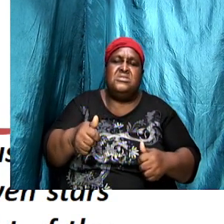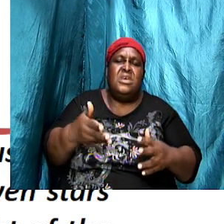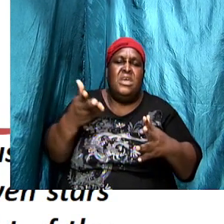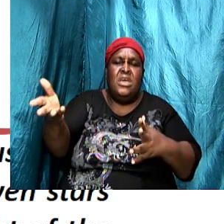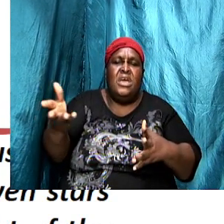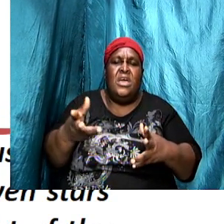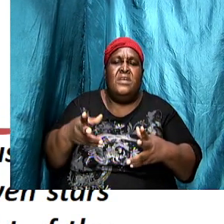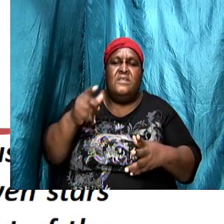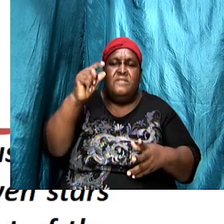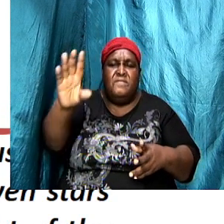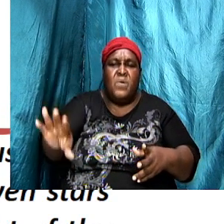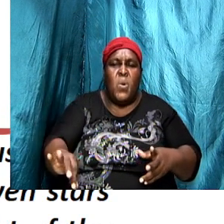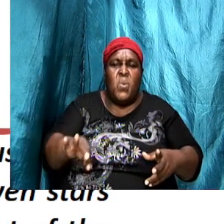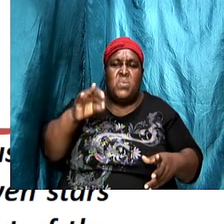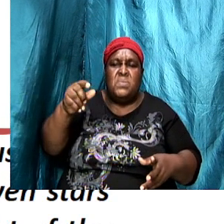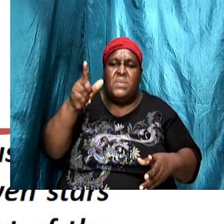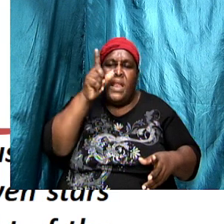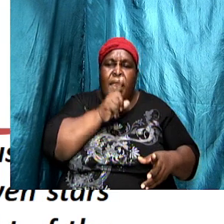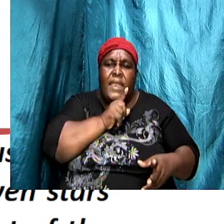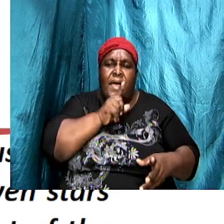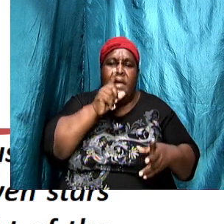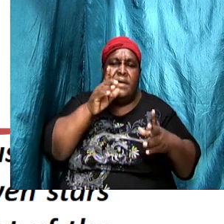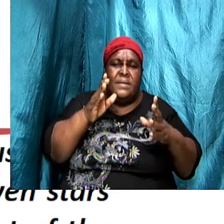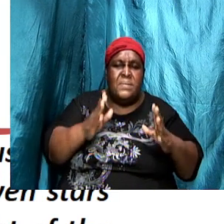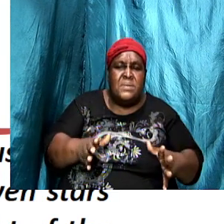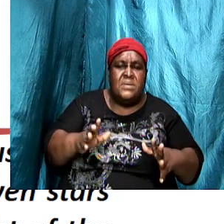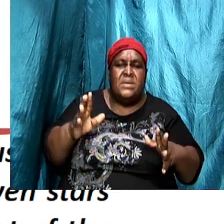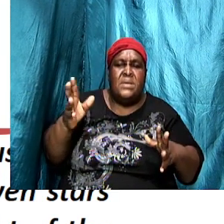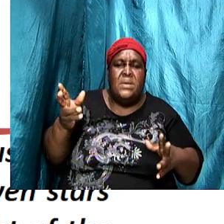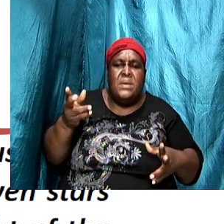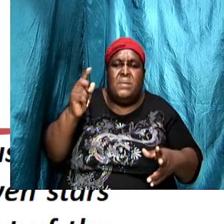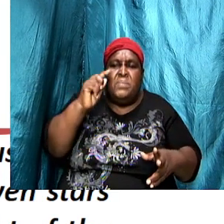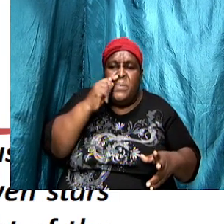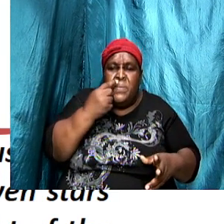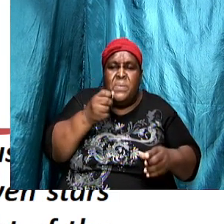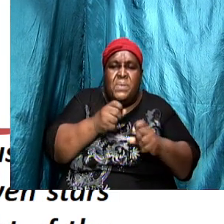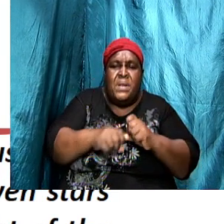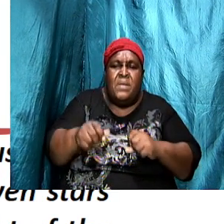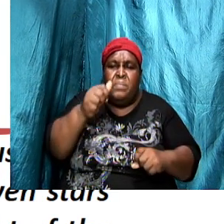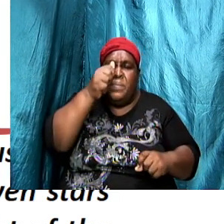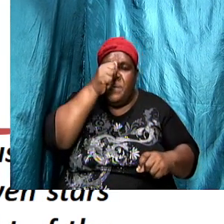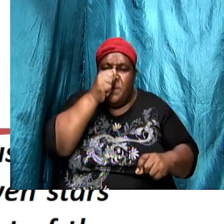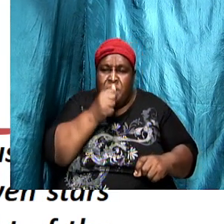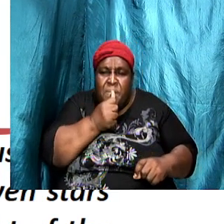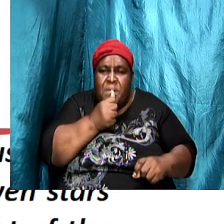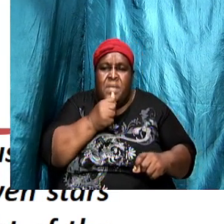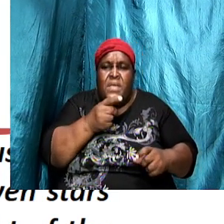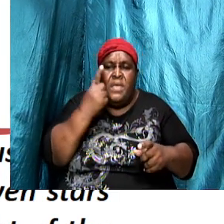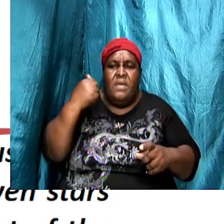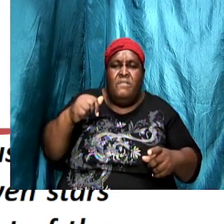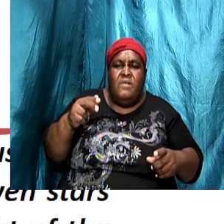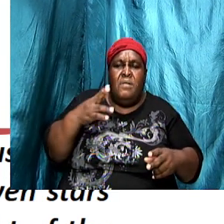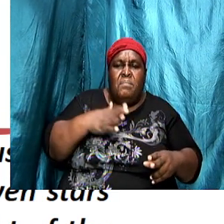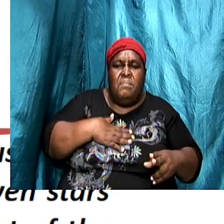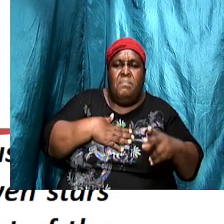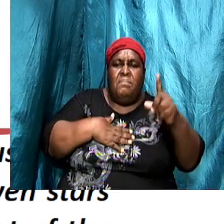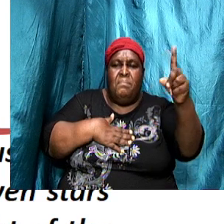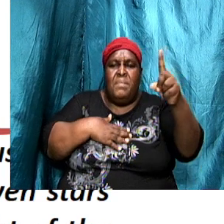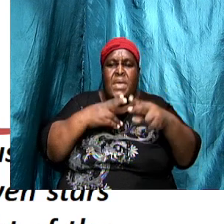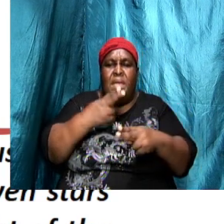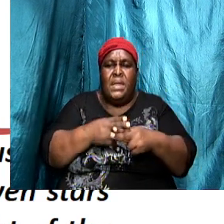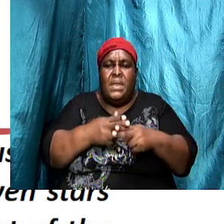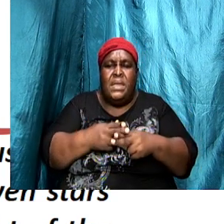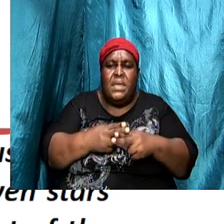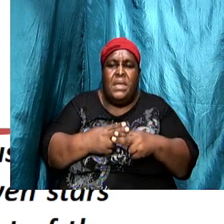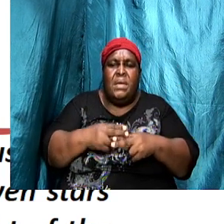hast found them liars and has borne and has patience and for my name sake has